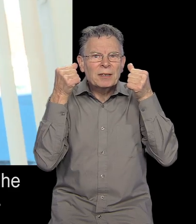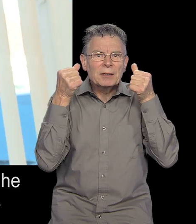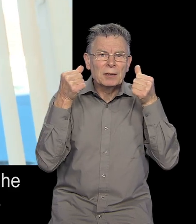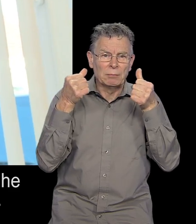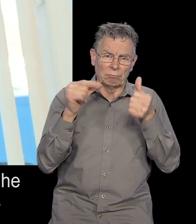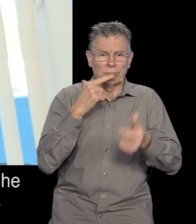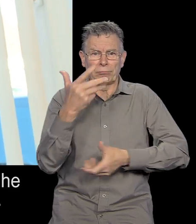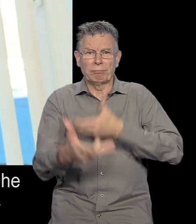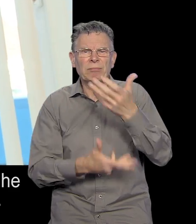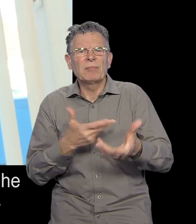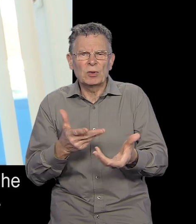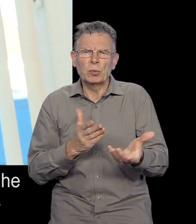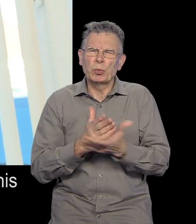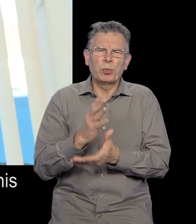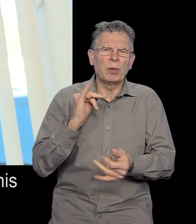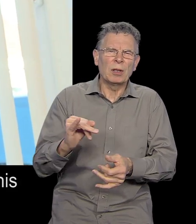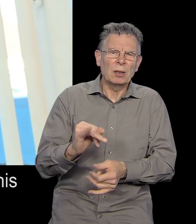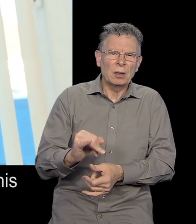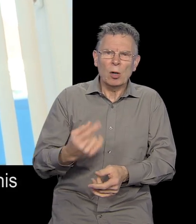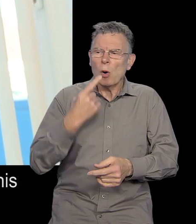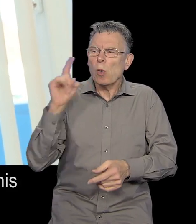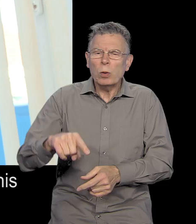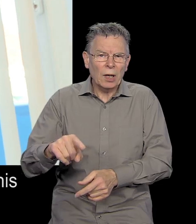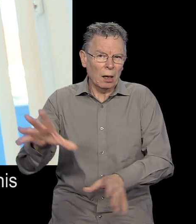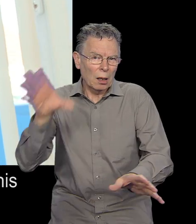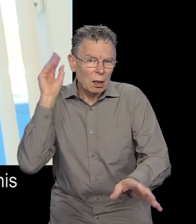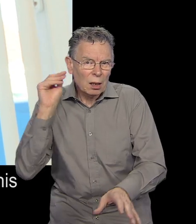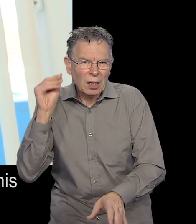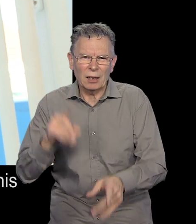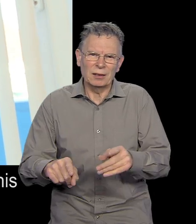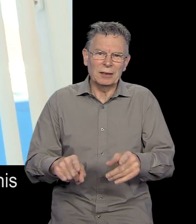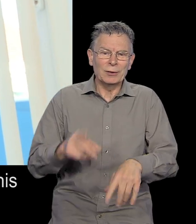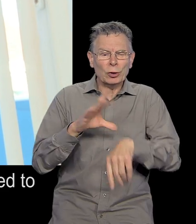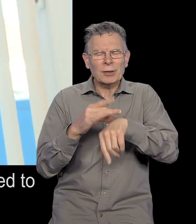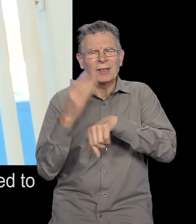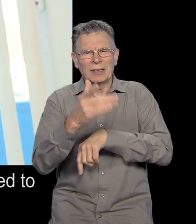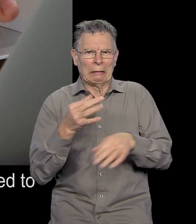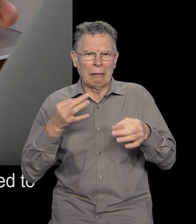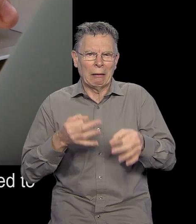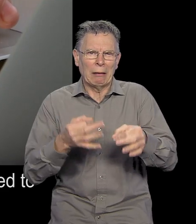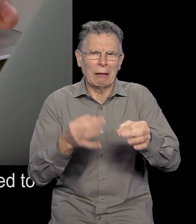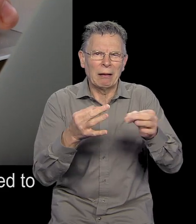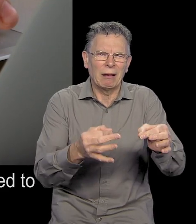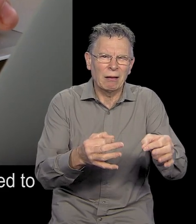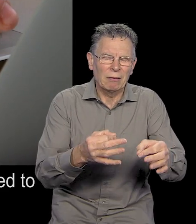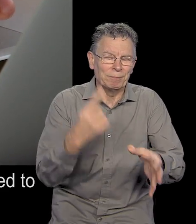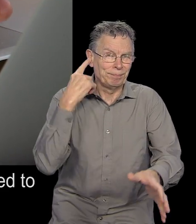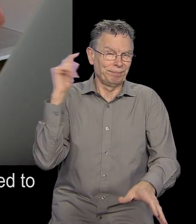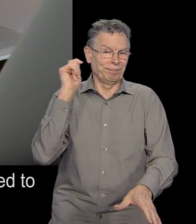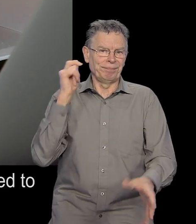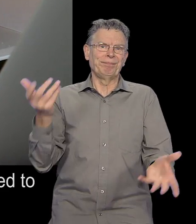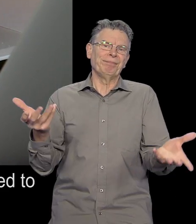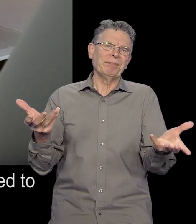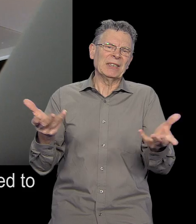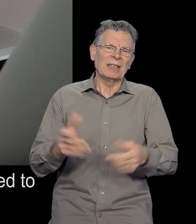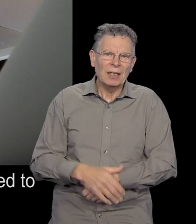But, as he explains, a combination of simply following orders, and his hesitance in seeking specialist medical advice, has led